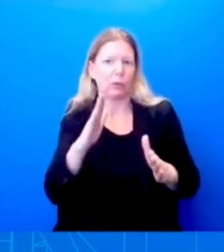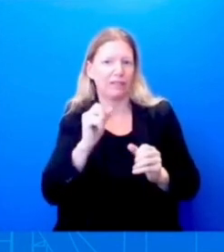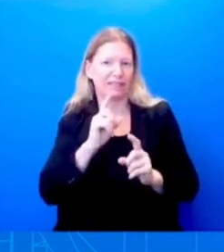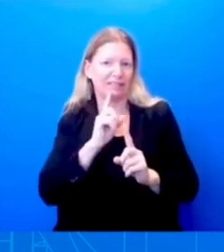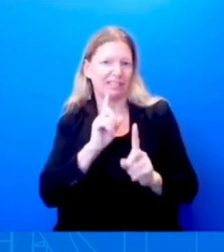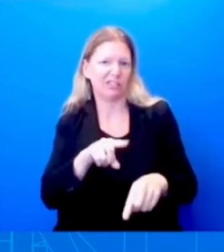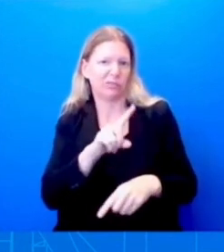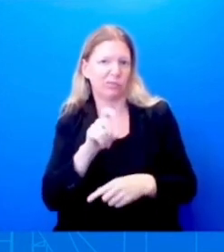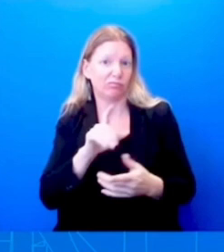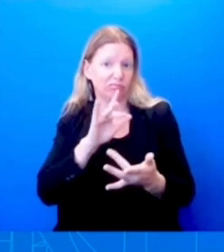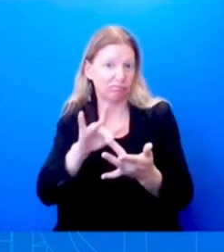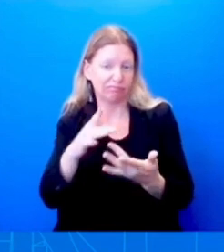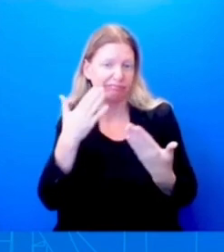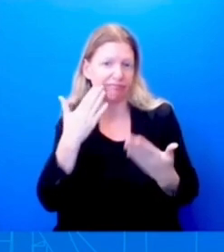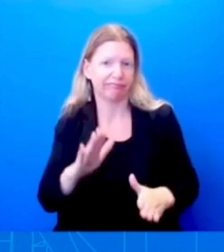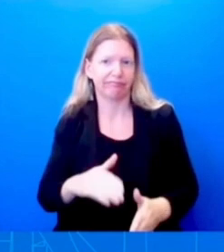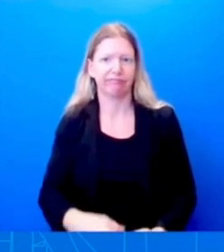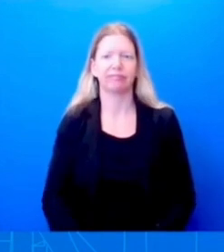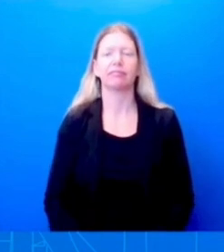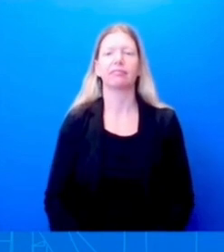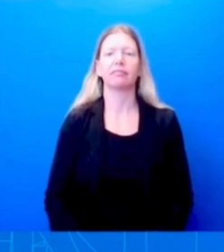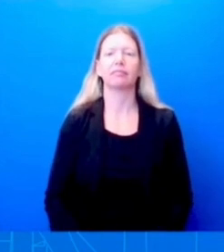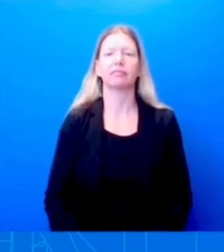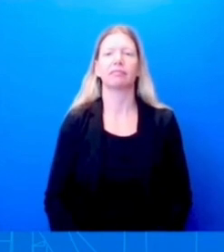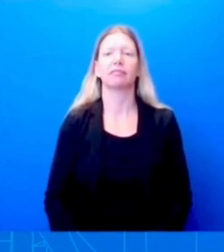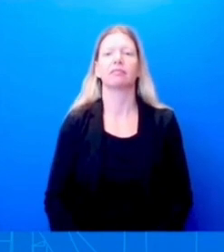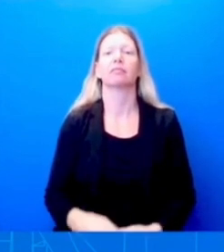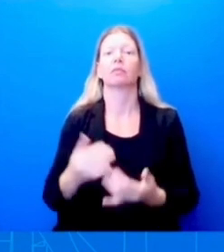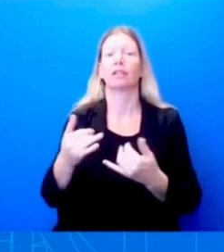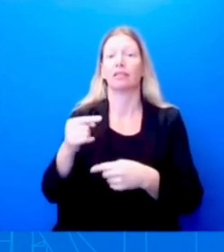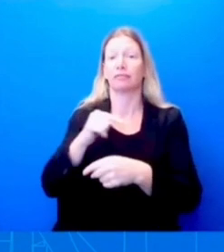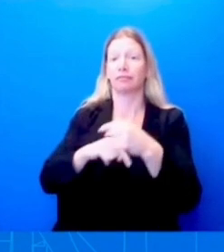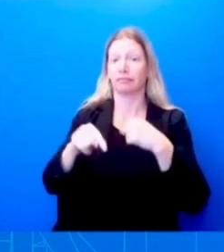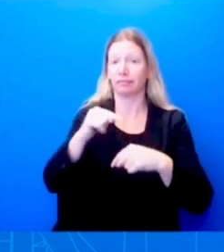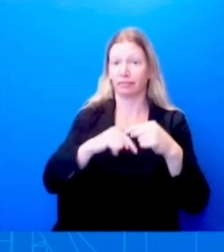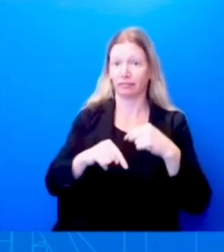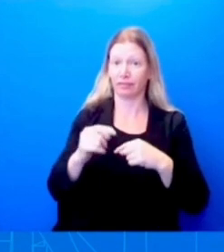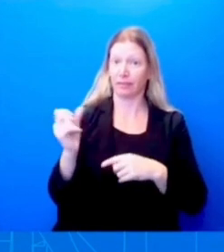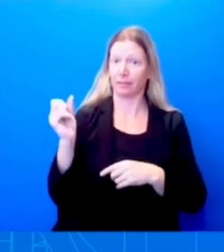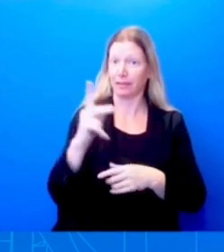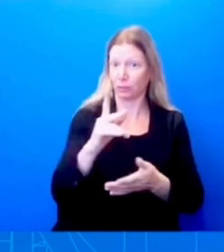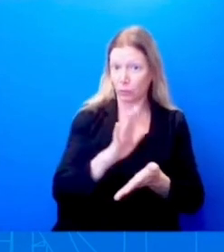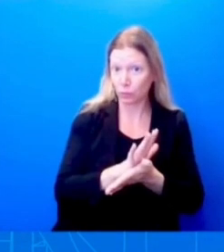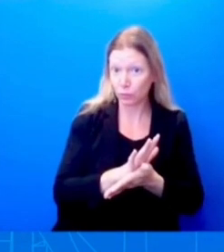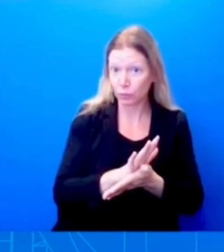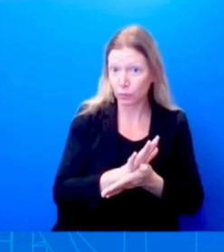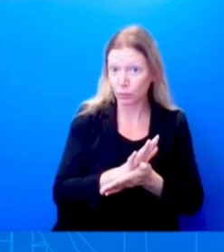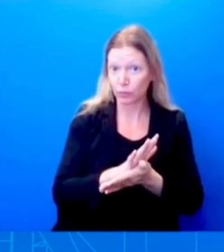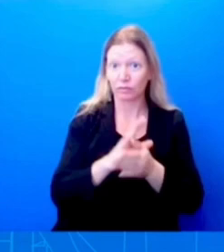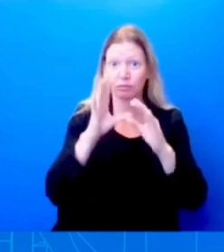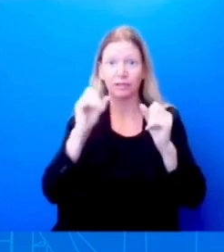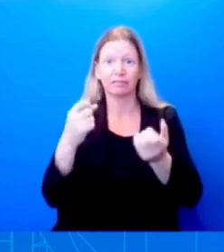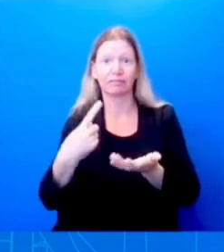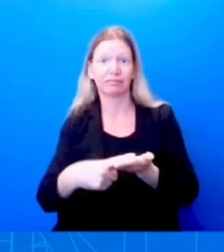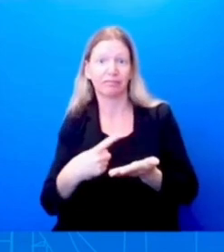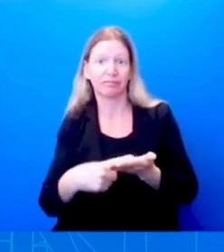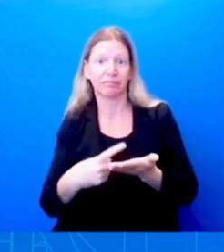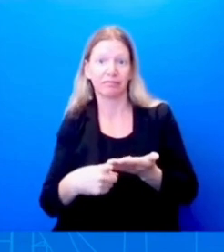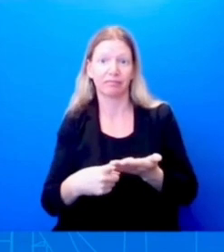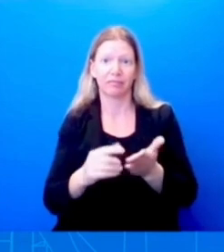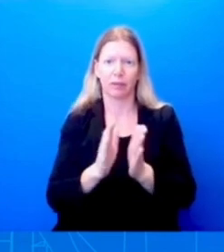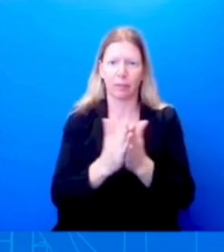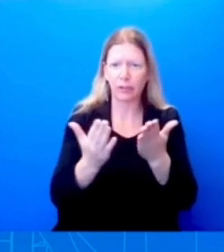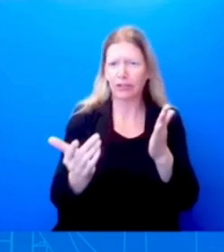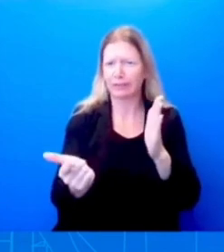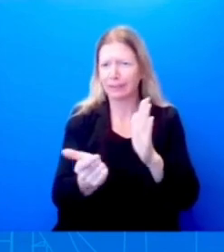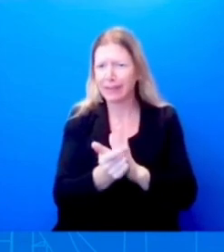Obviously, through you're going back to school around this time of year, the President has talked about book bans. A lot of these bans are going into effect. Could you